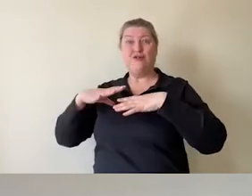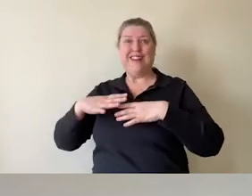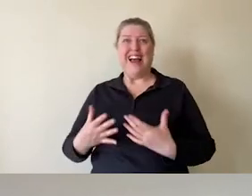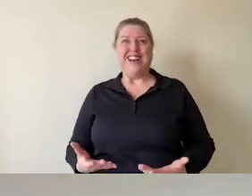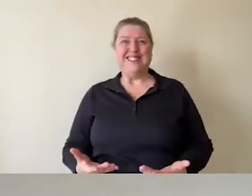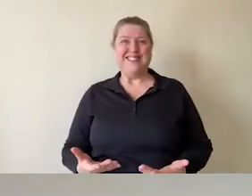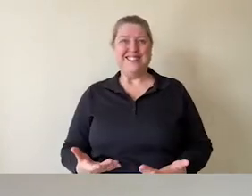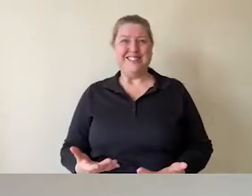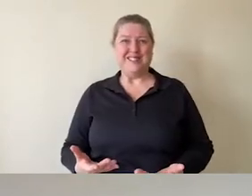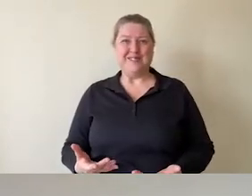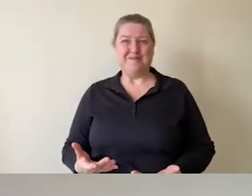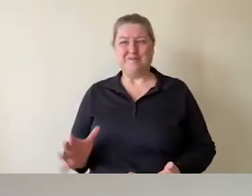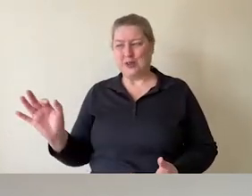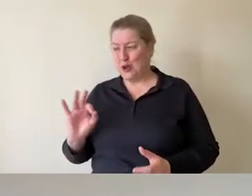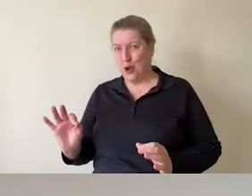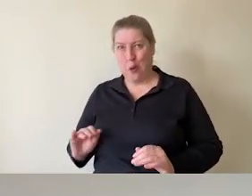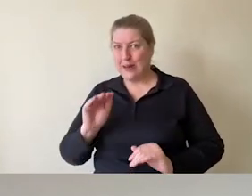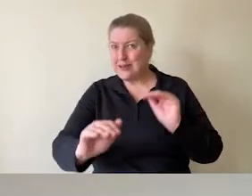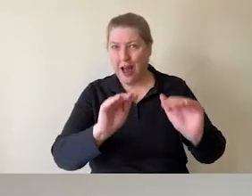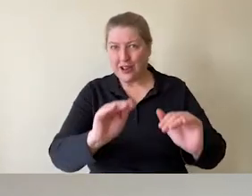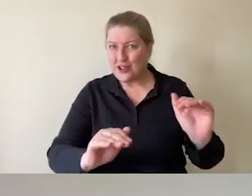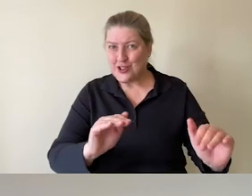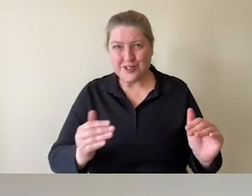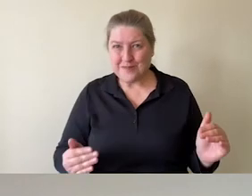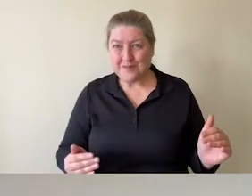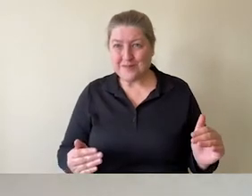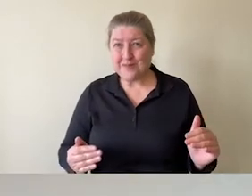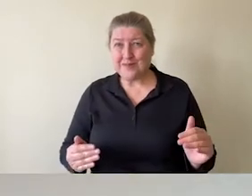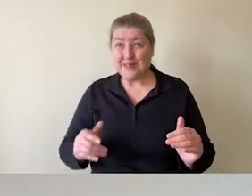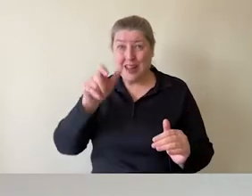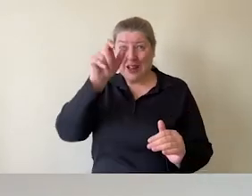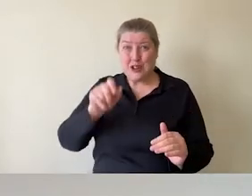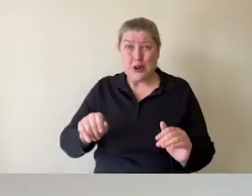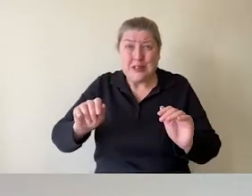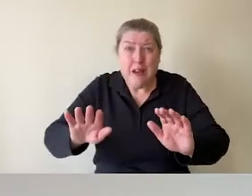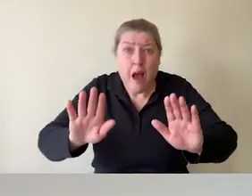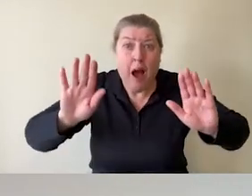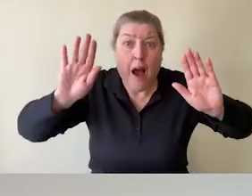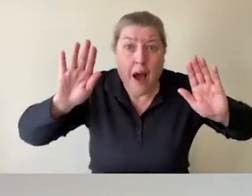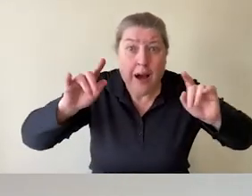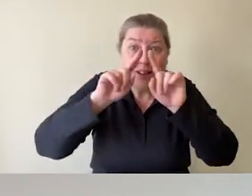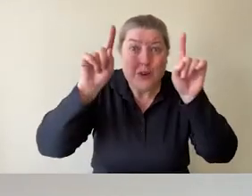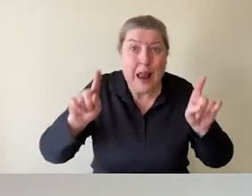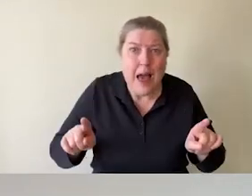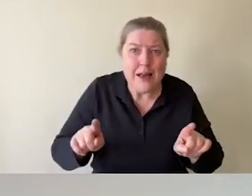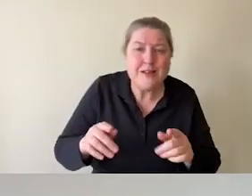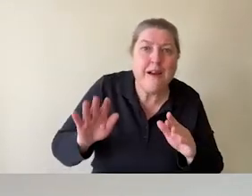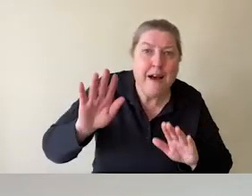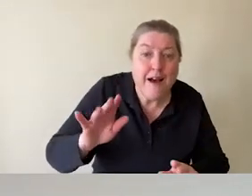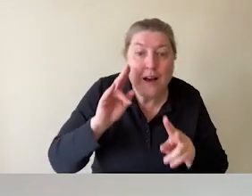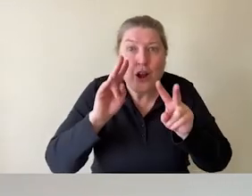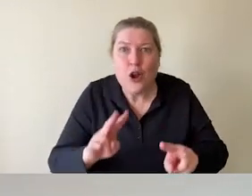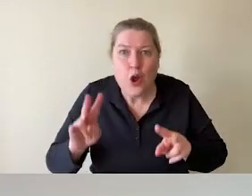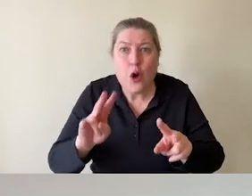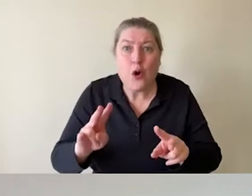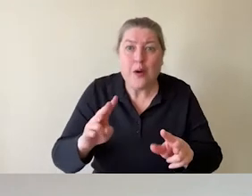No one can touch anything. The students can go close up to the glass, can spend as long as they